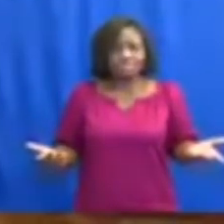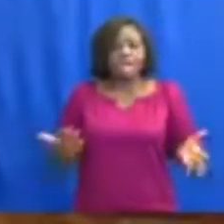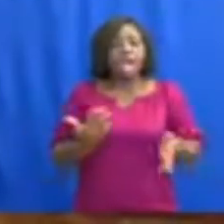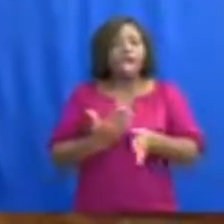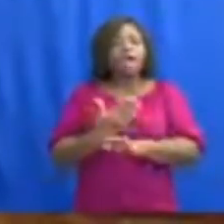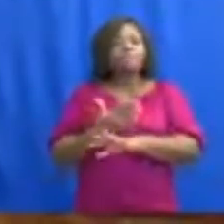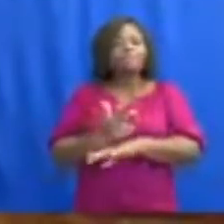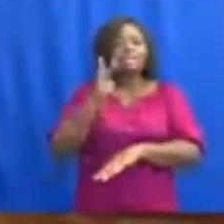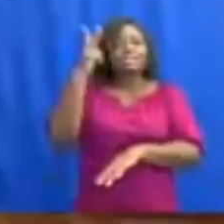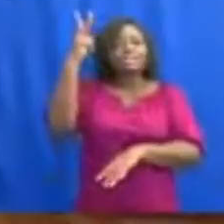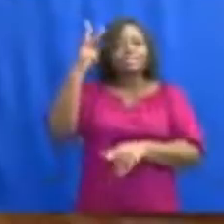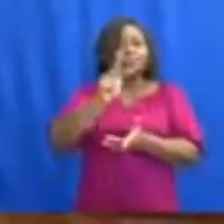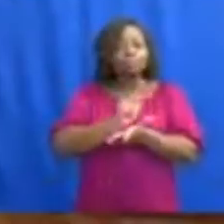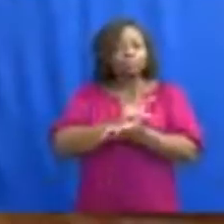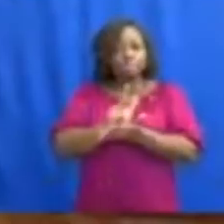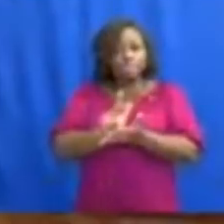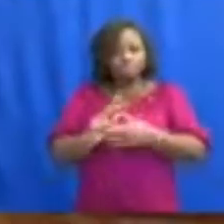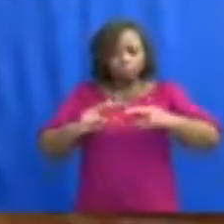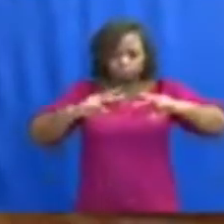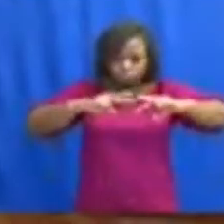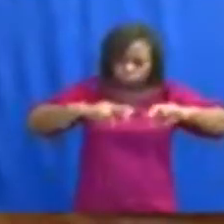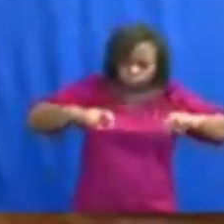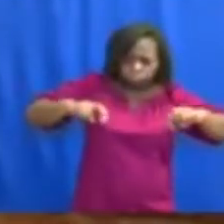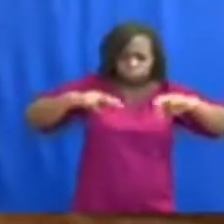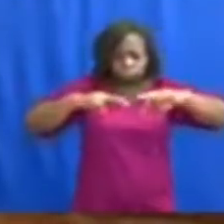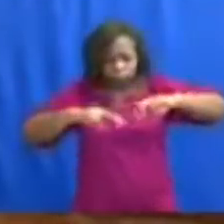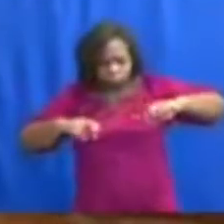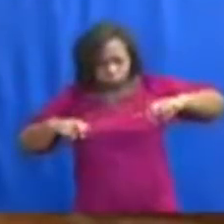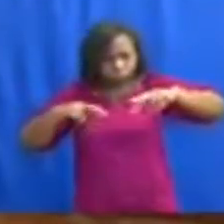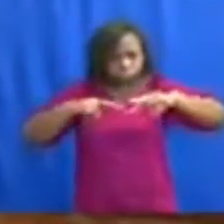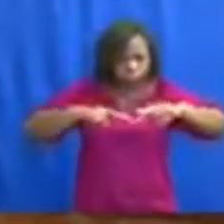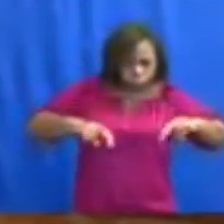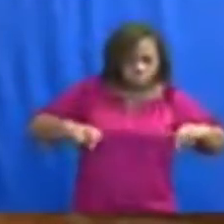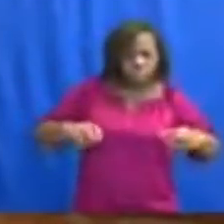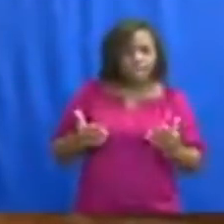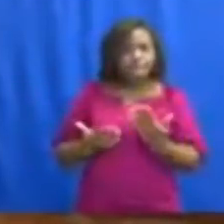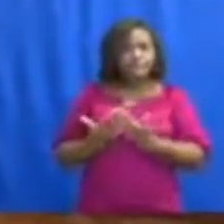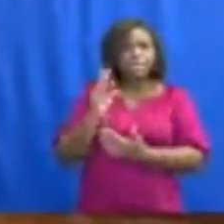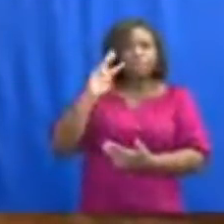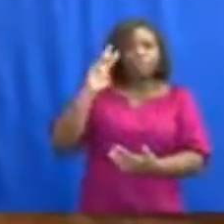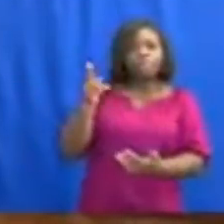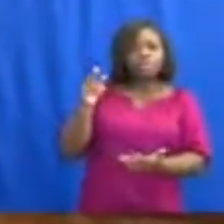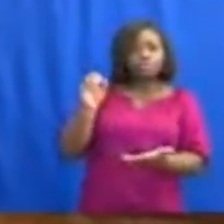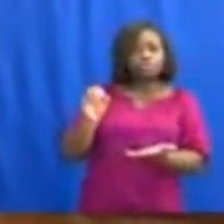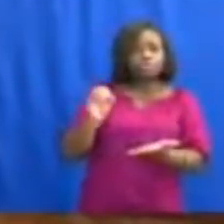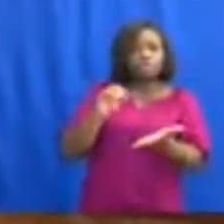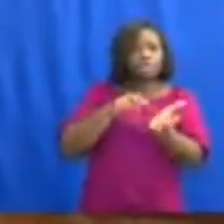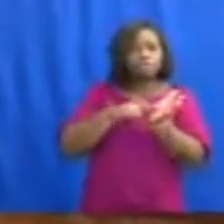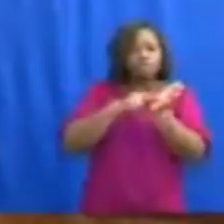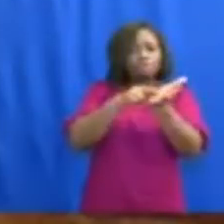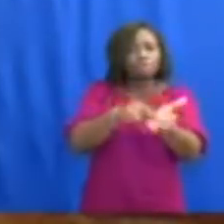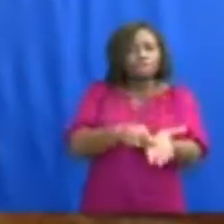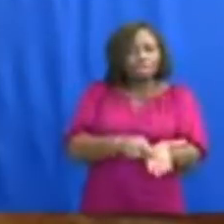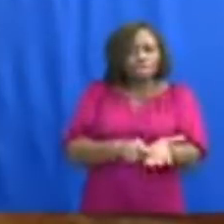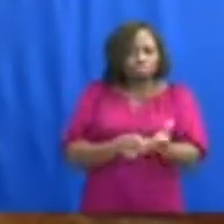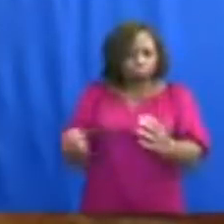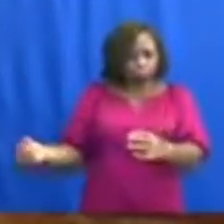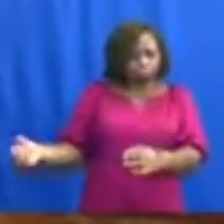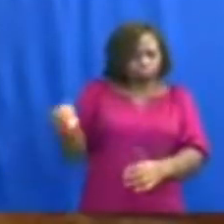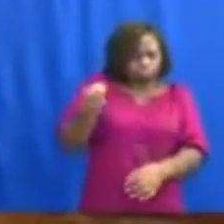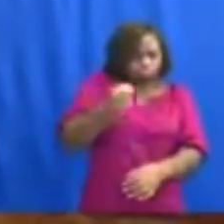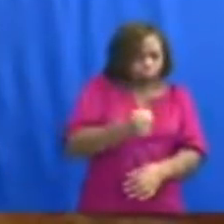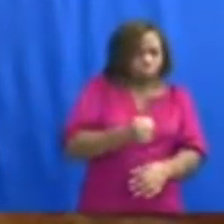after three weeks of analyzing and studying this update and recommendation, and situating it in the Ghanaian